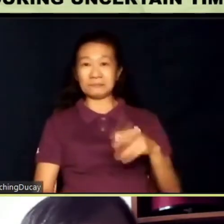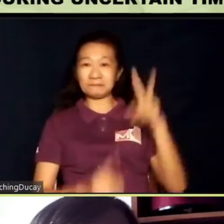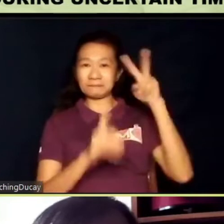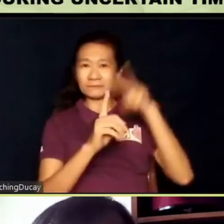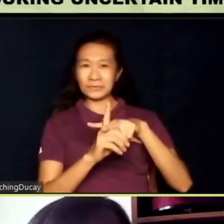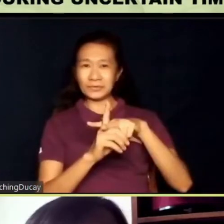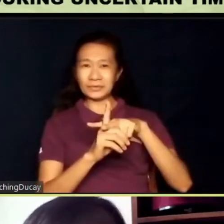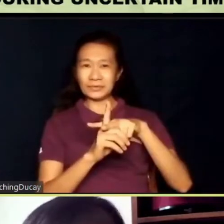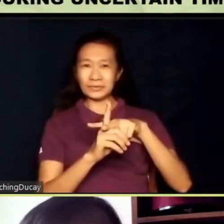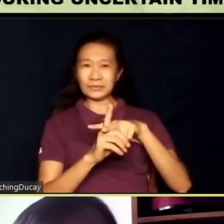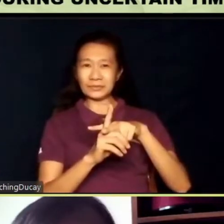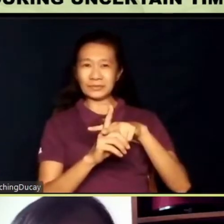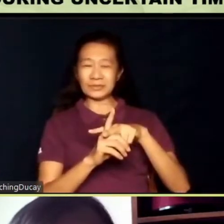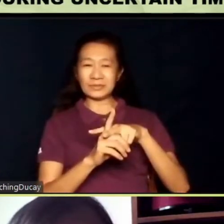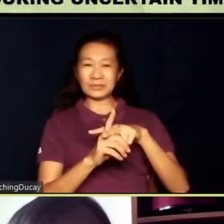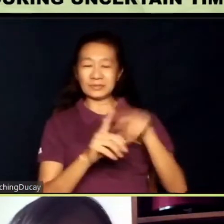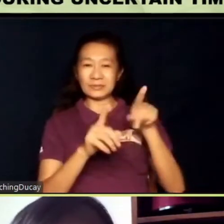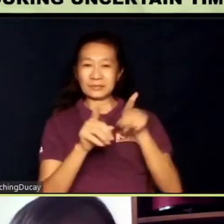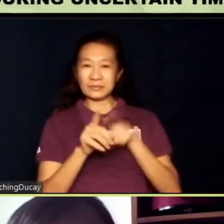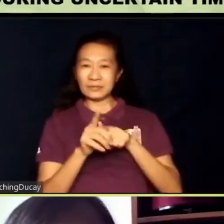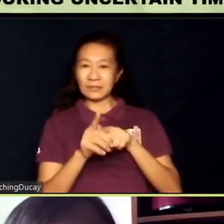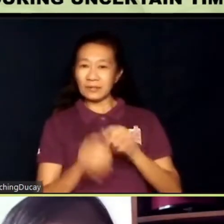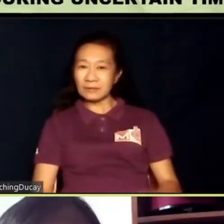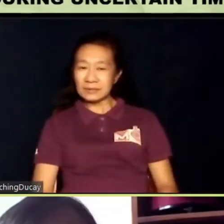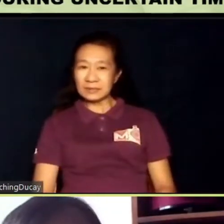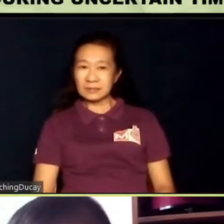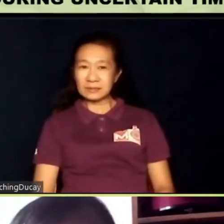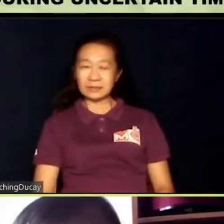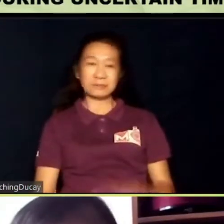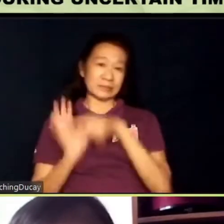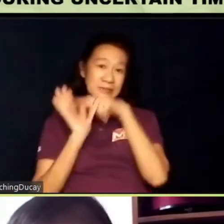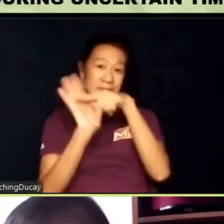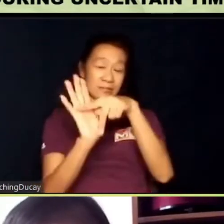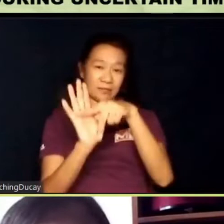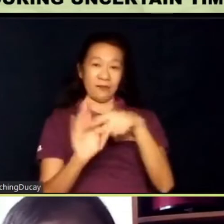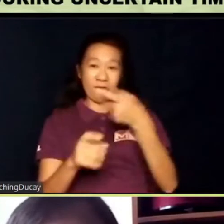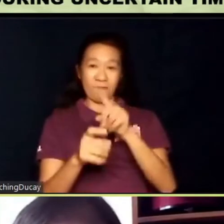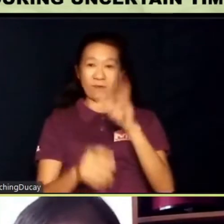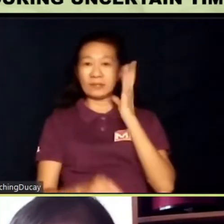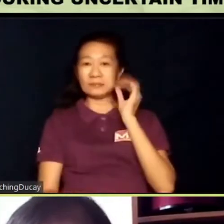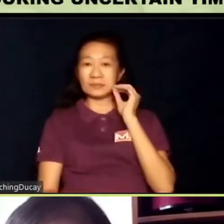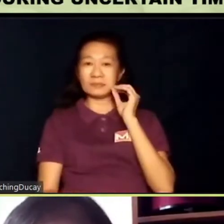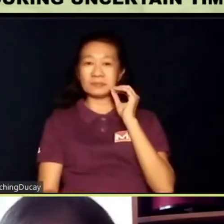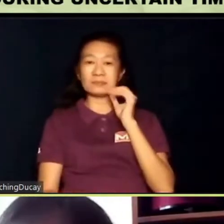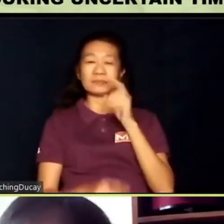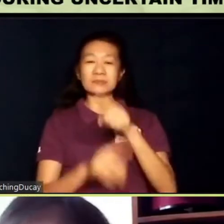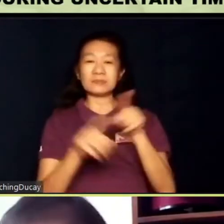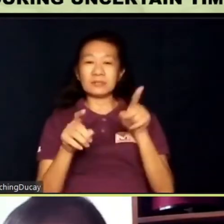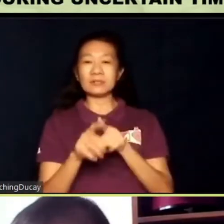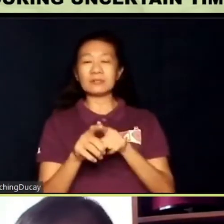And she is going to draw her presentation from experience as a corporate communications professional.